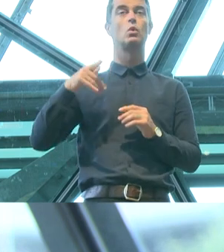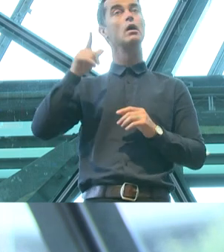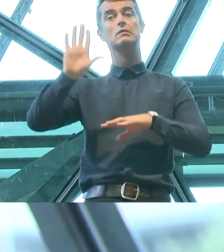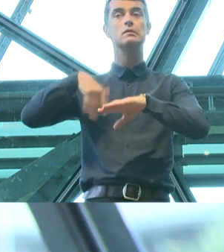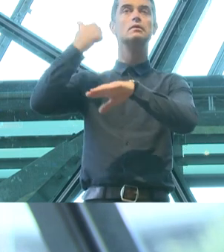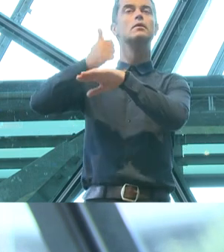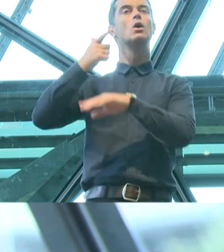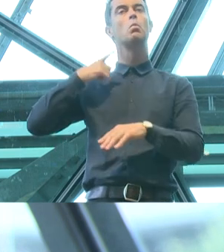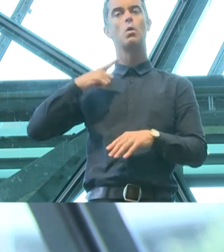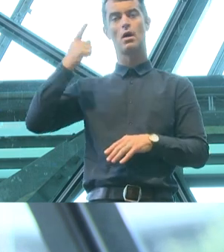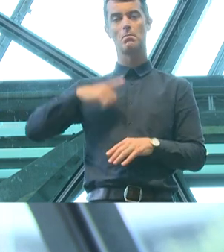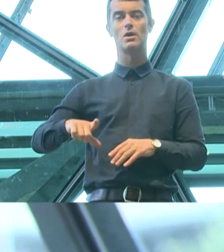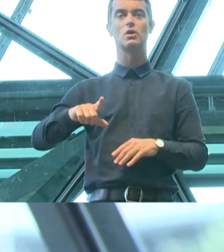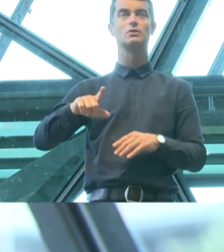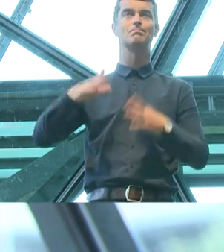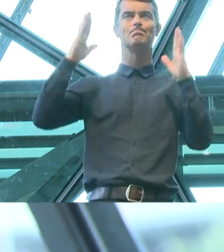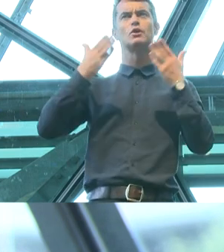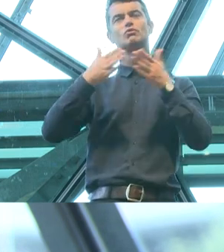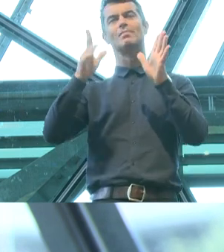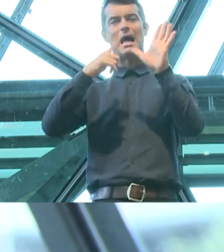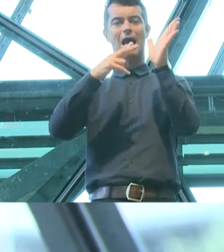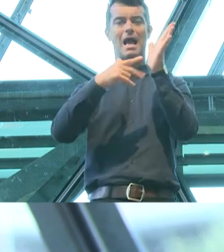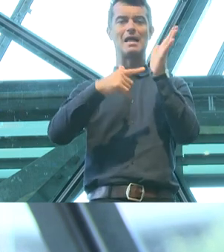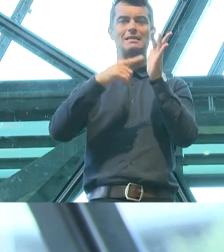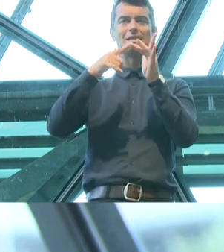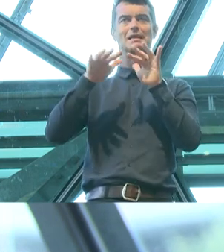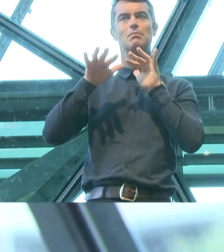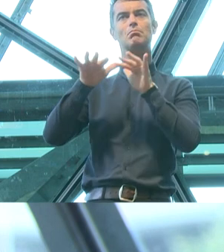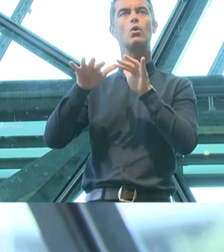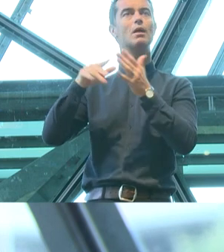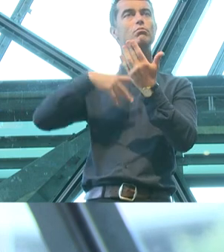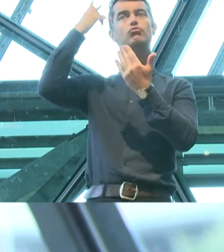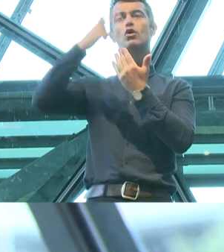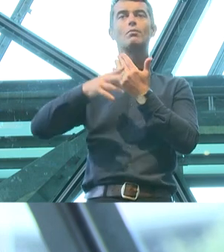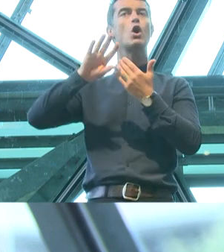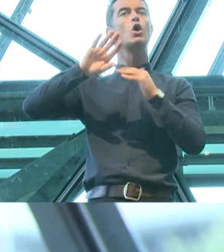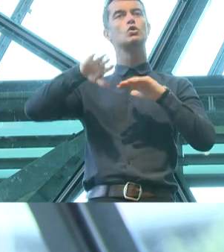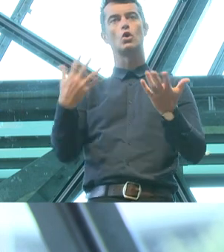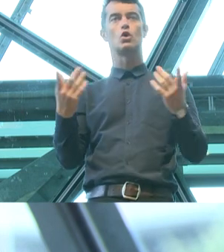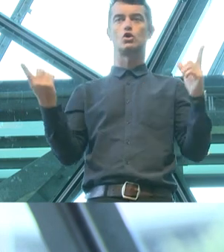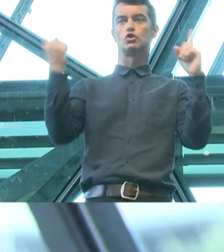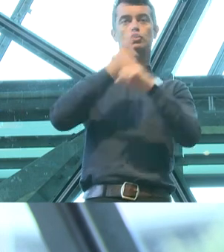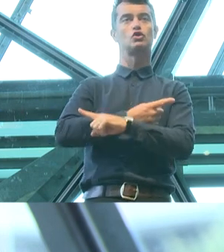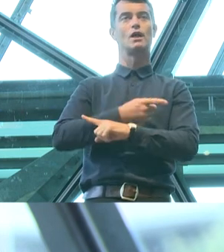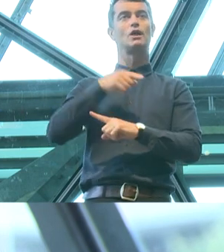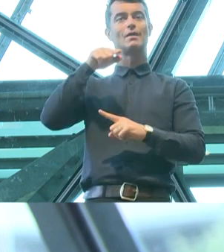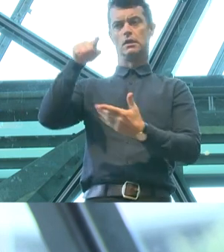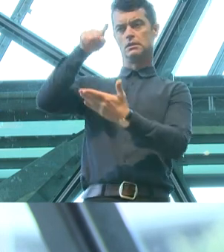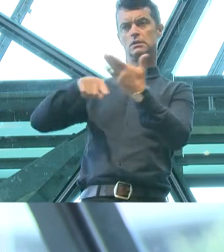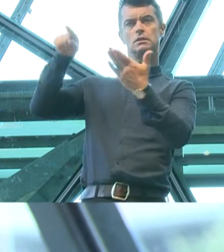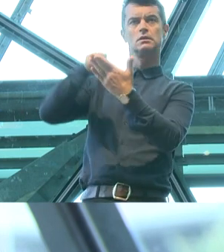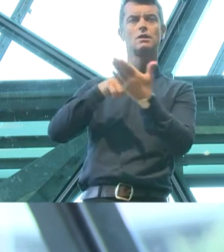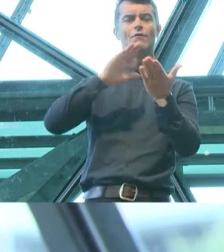proven that general anti-bullying programs don't shift the dial when it comes to homophobia and